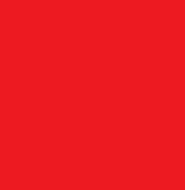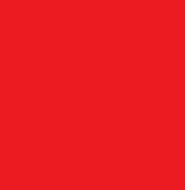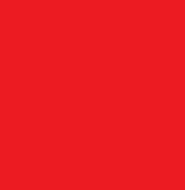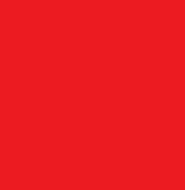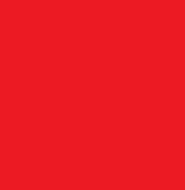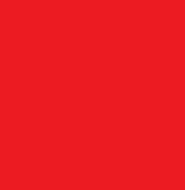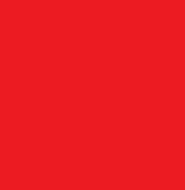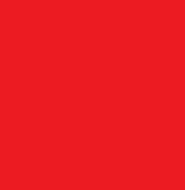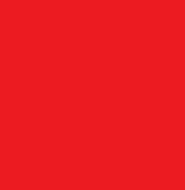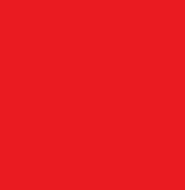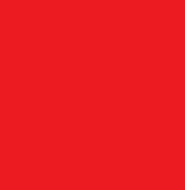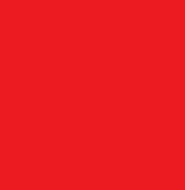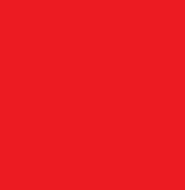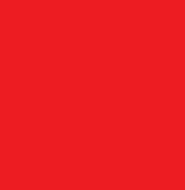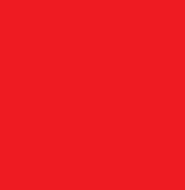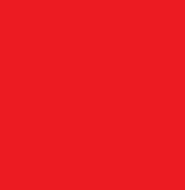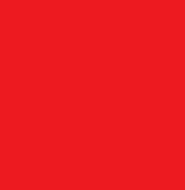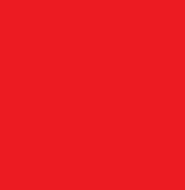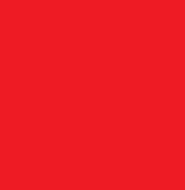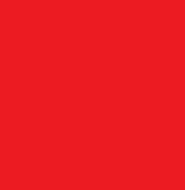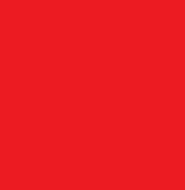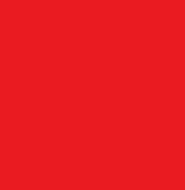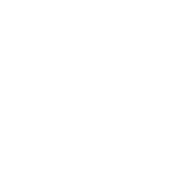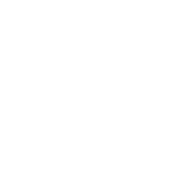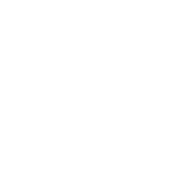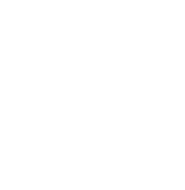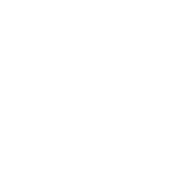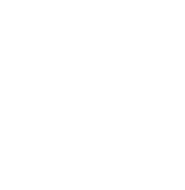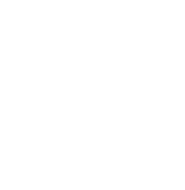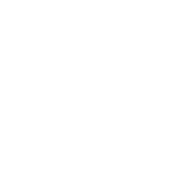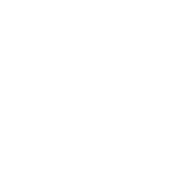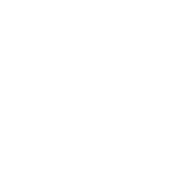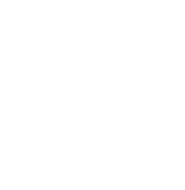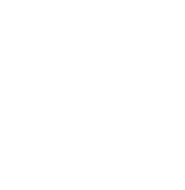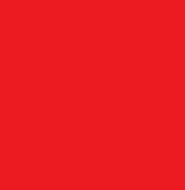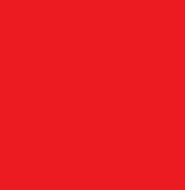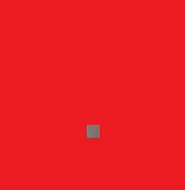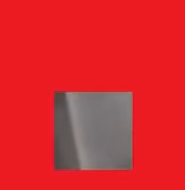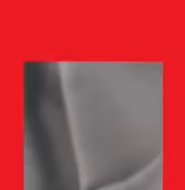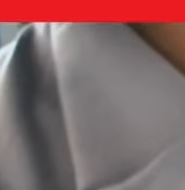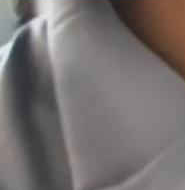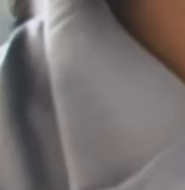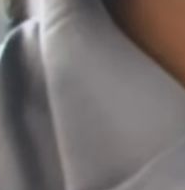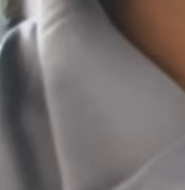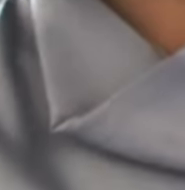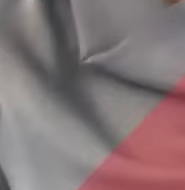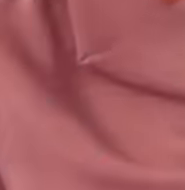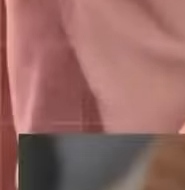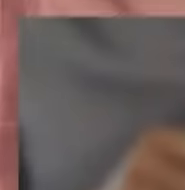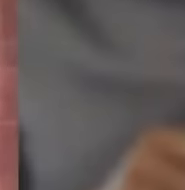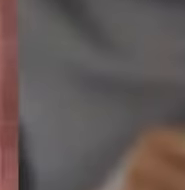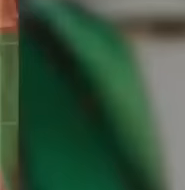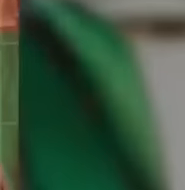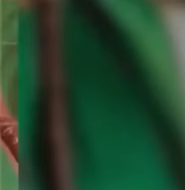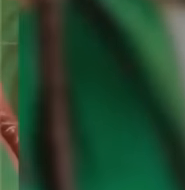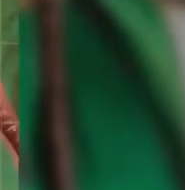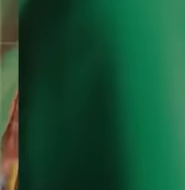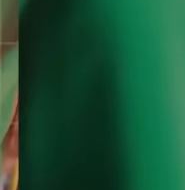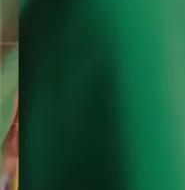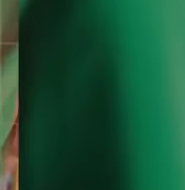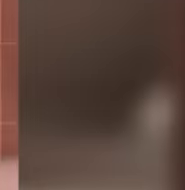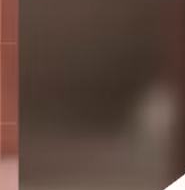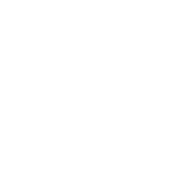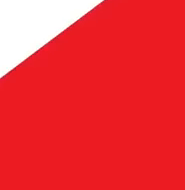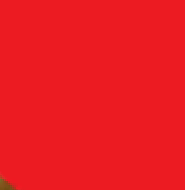You're serious about growing your business. So are we. It's your time to get real